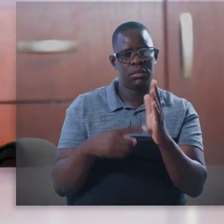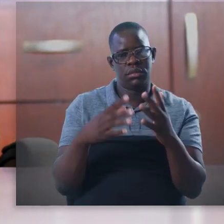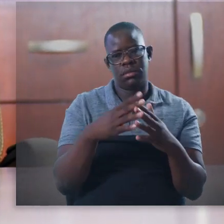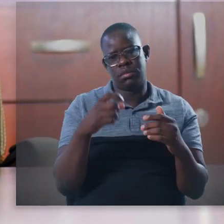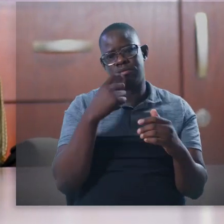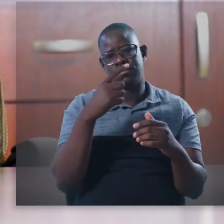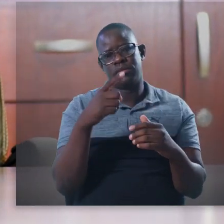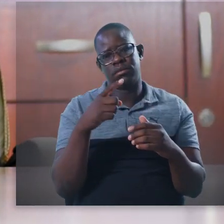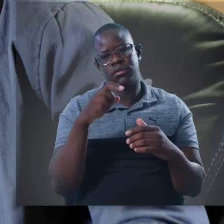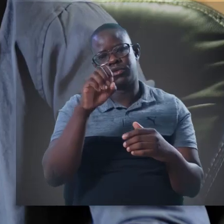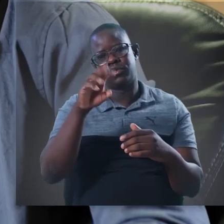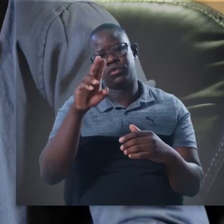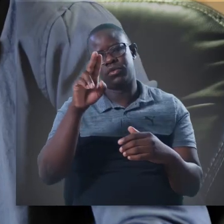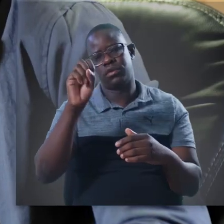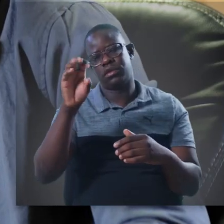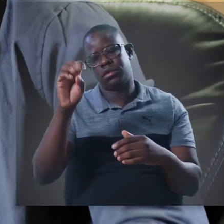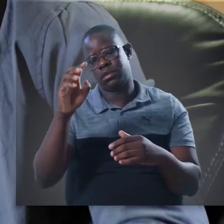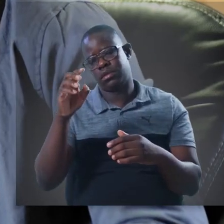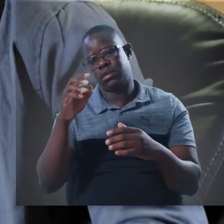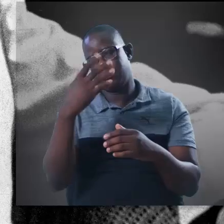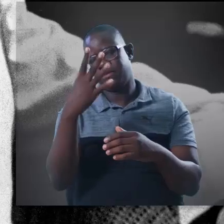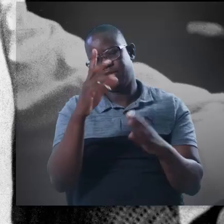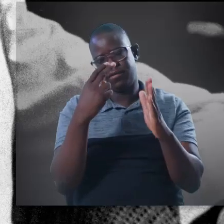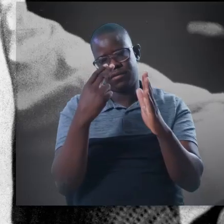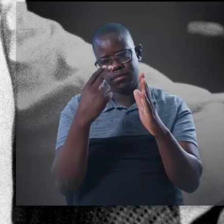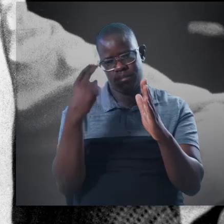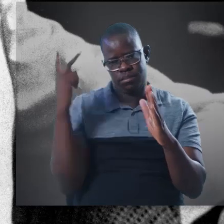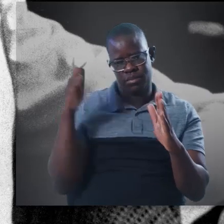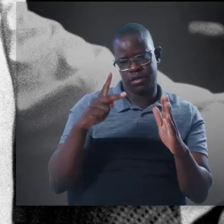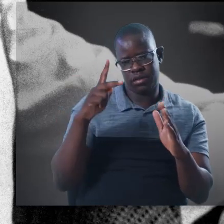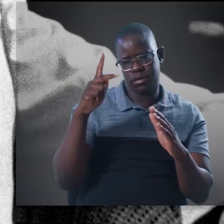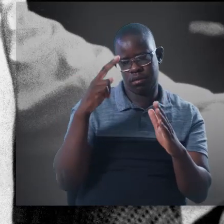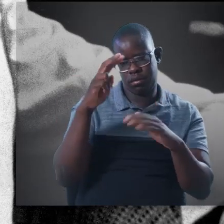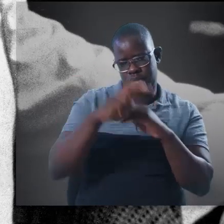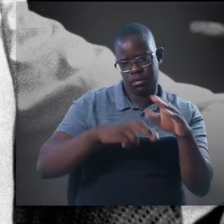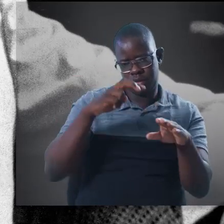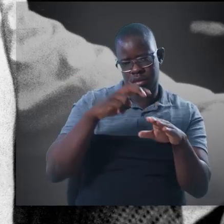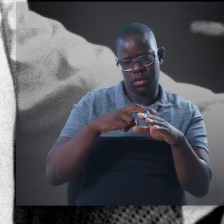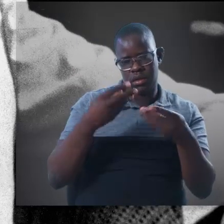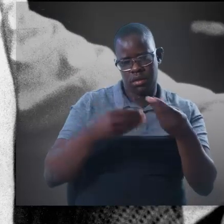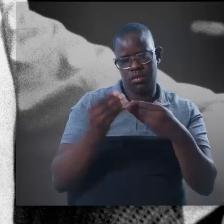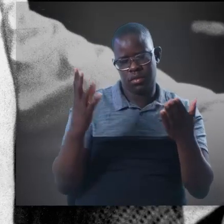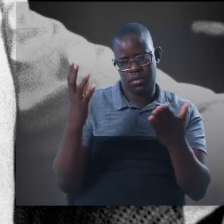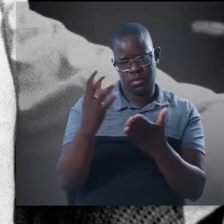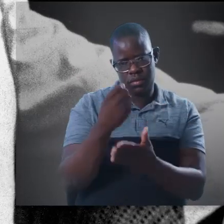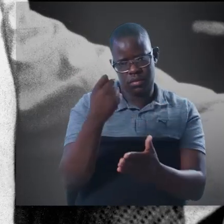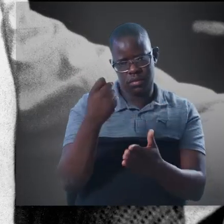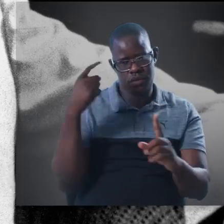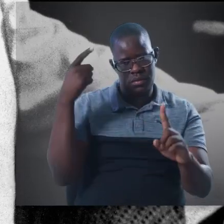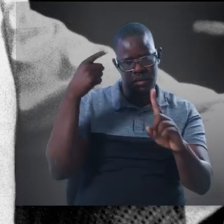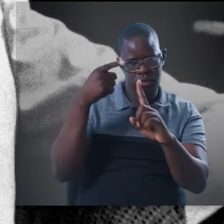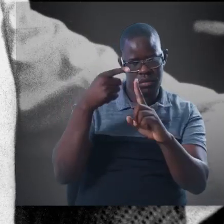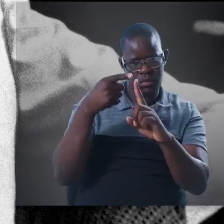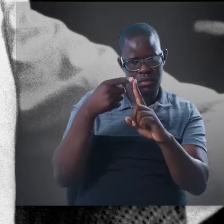first introduced by a certain man by the name of Joseph Sterling from the former USSR. You see, in his five-year policy plan,